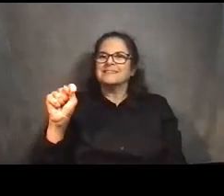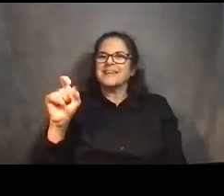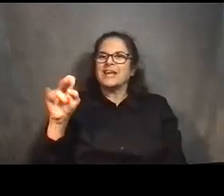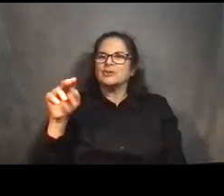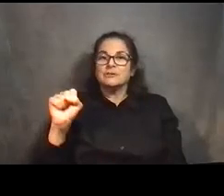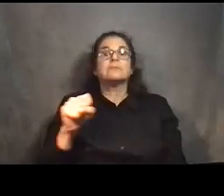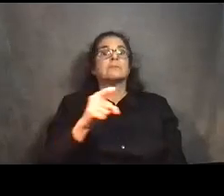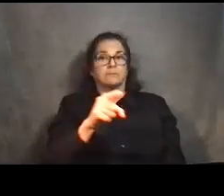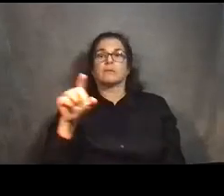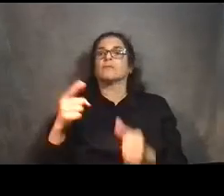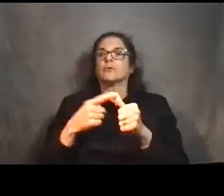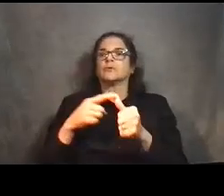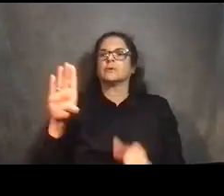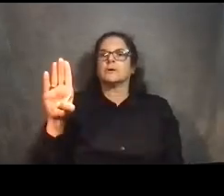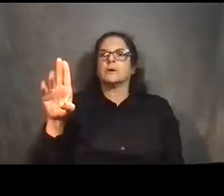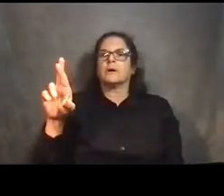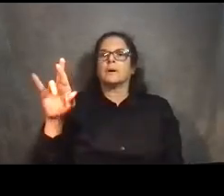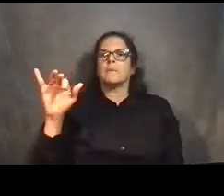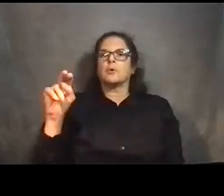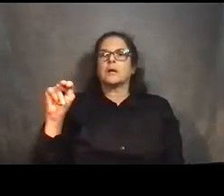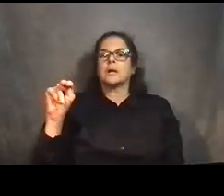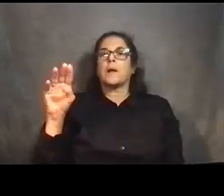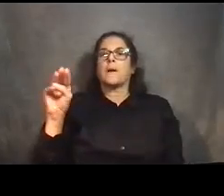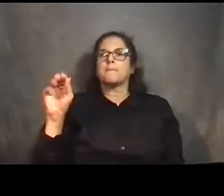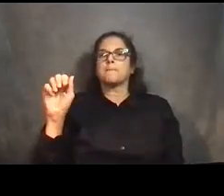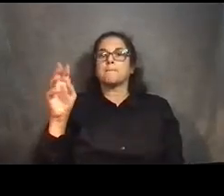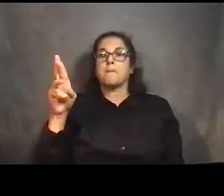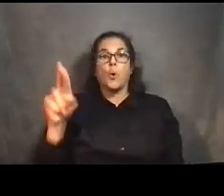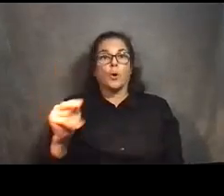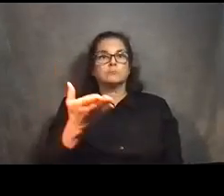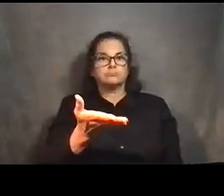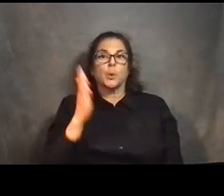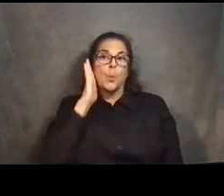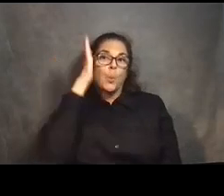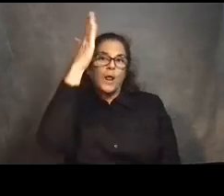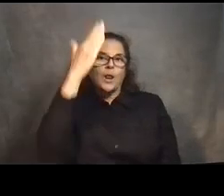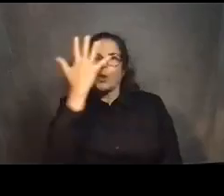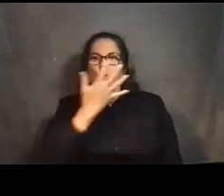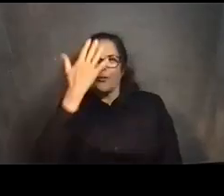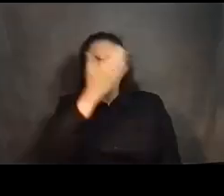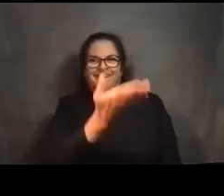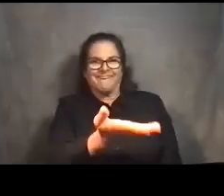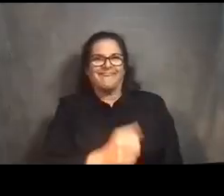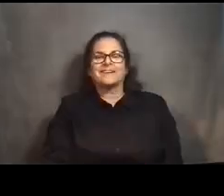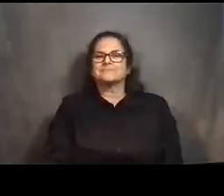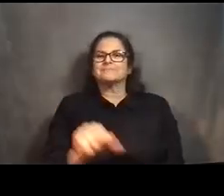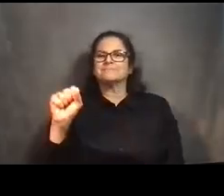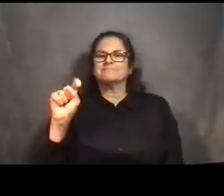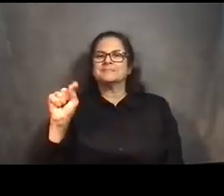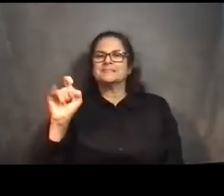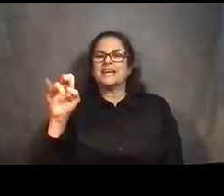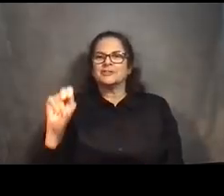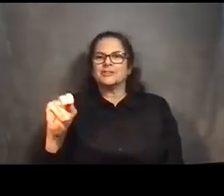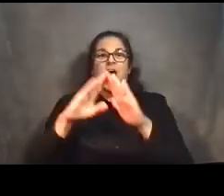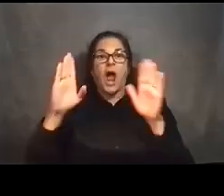Brynmark Station. This slide shows a future view of the main station house. As you can see, the